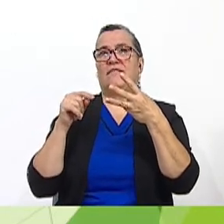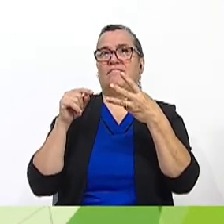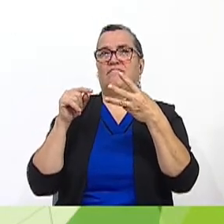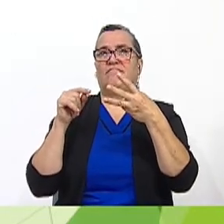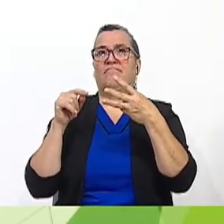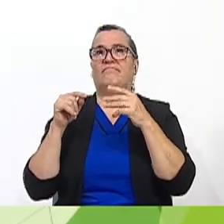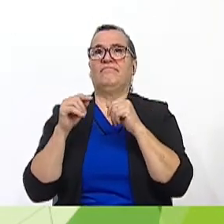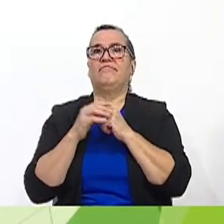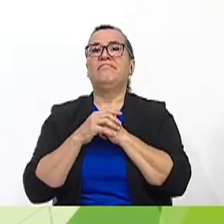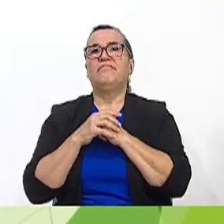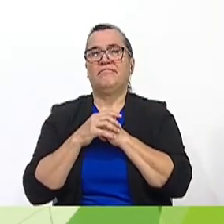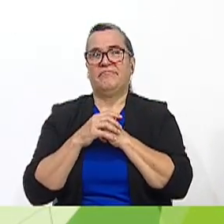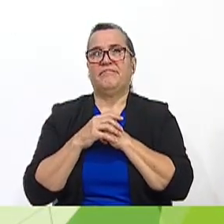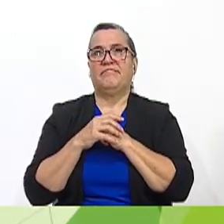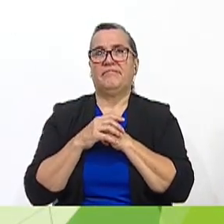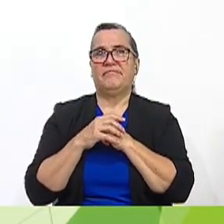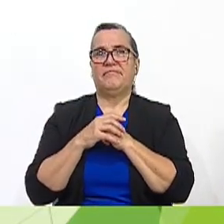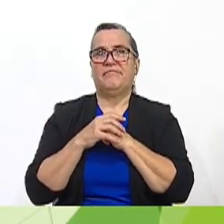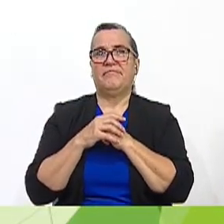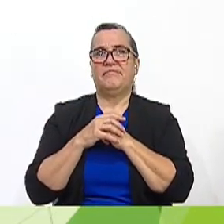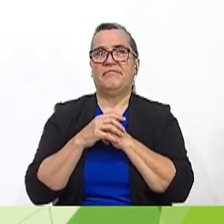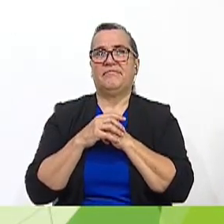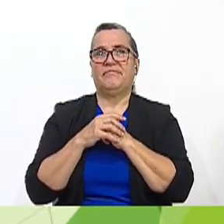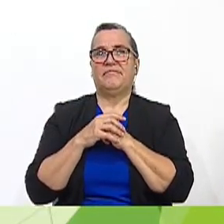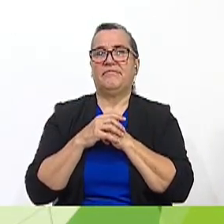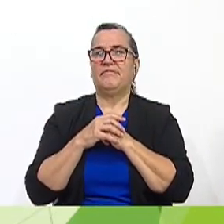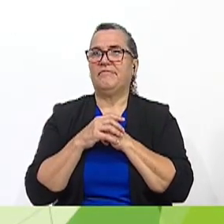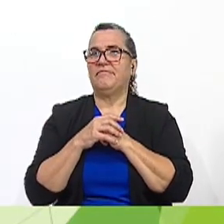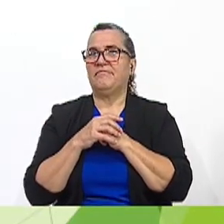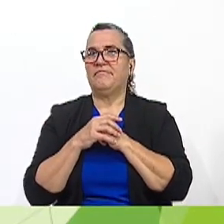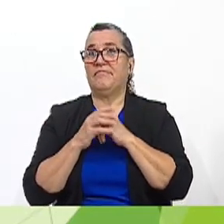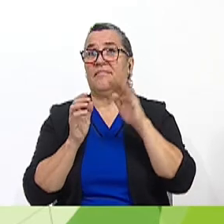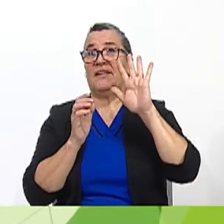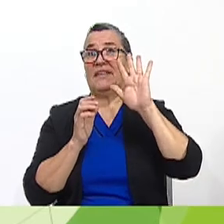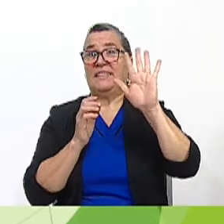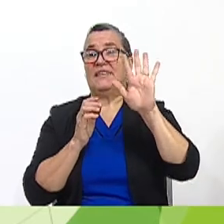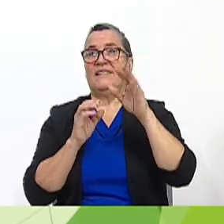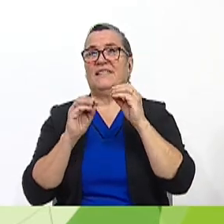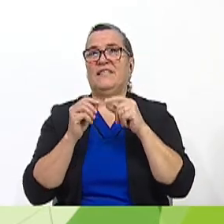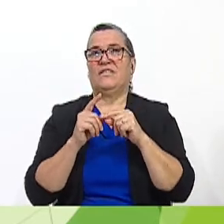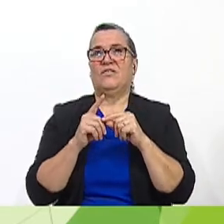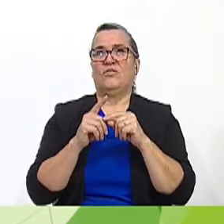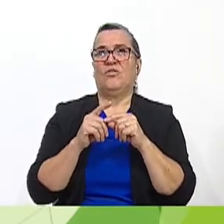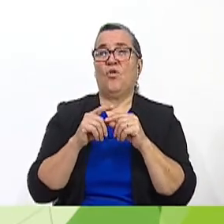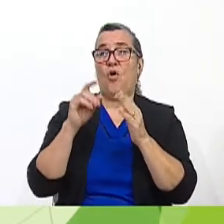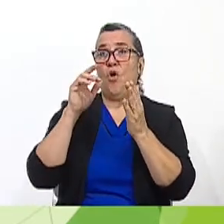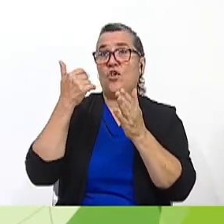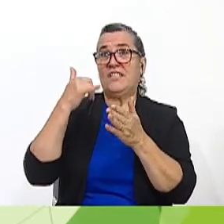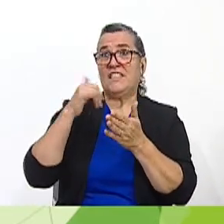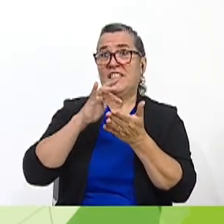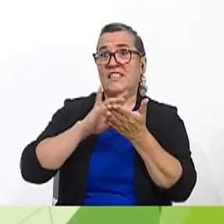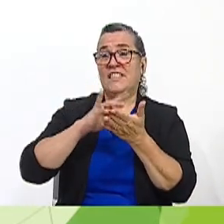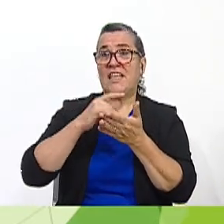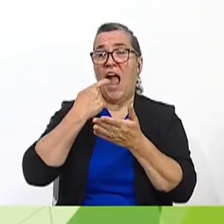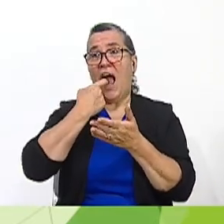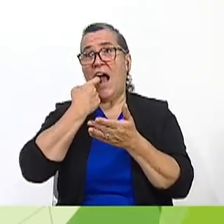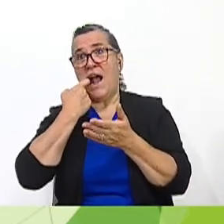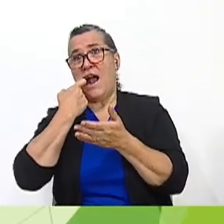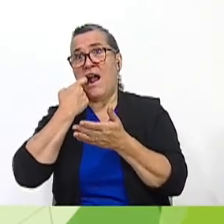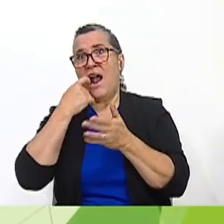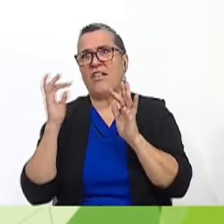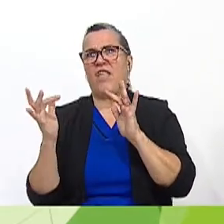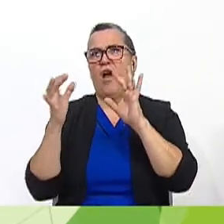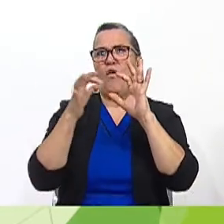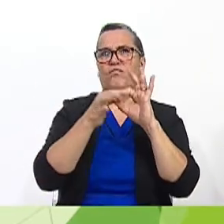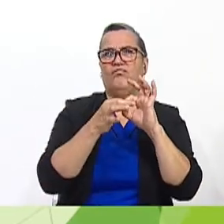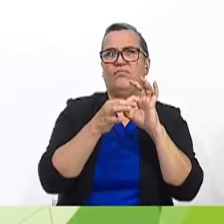And moderate nomophobia. In question number five. Smartphone addiction is linked